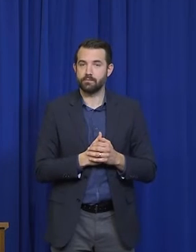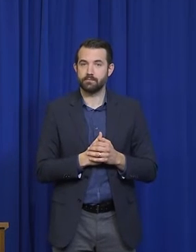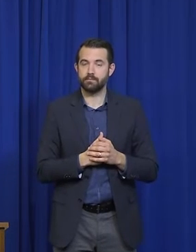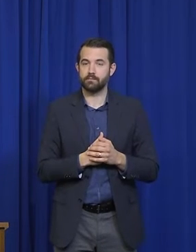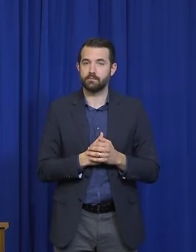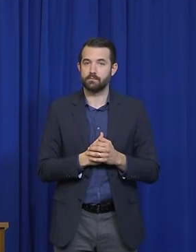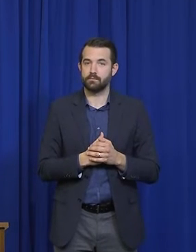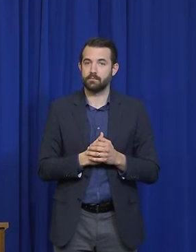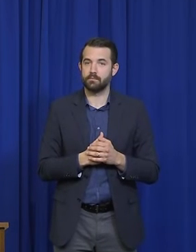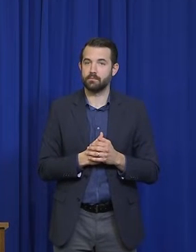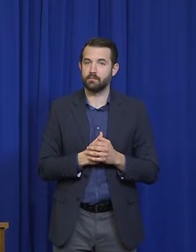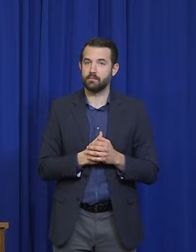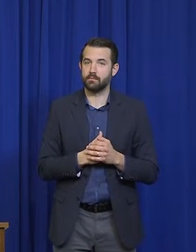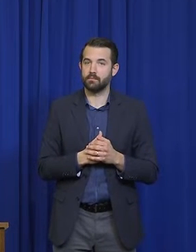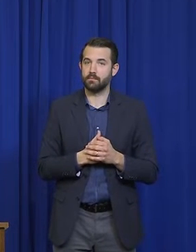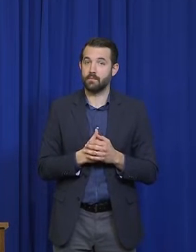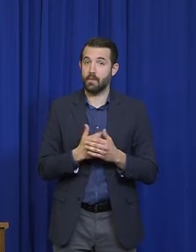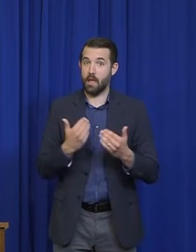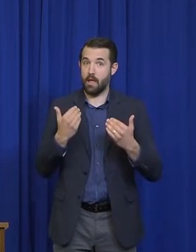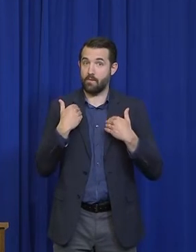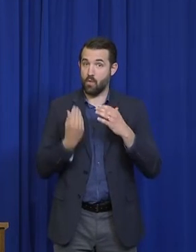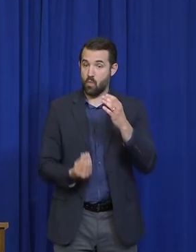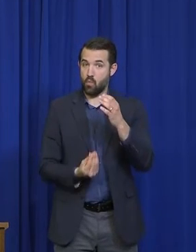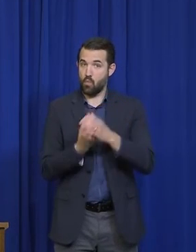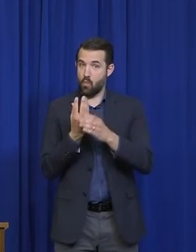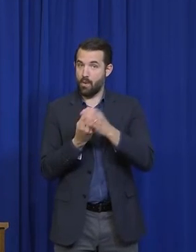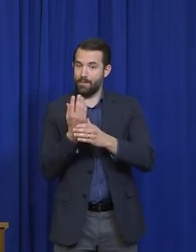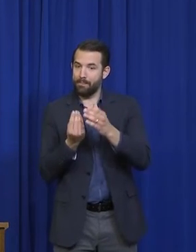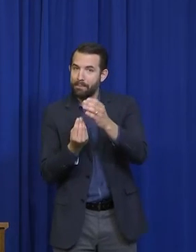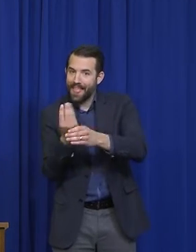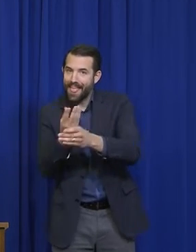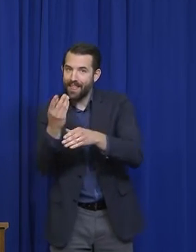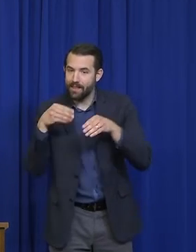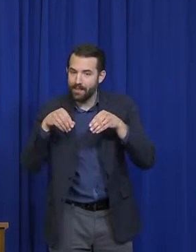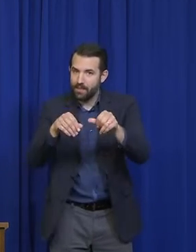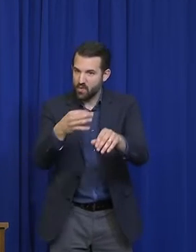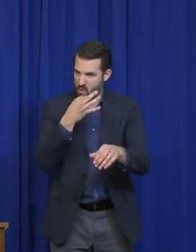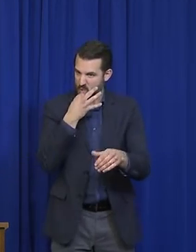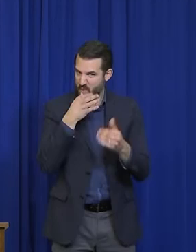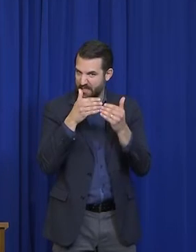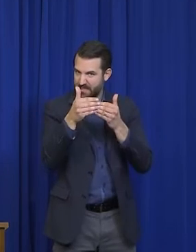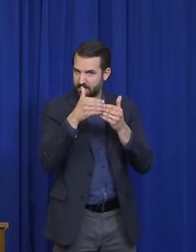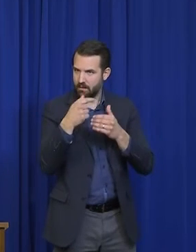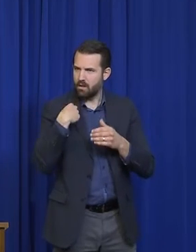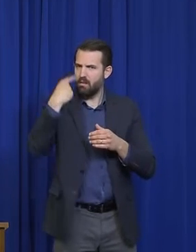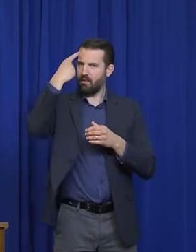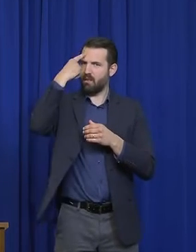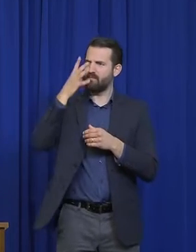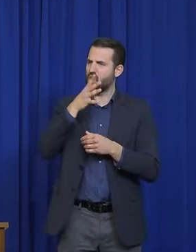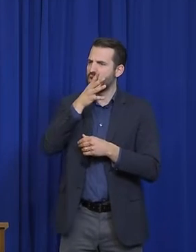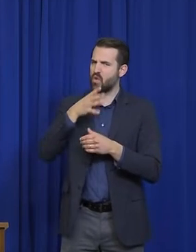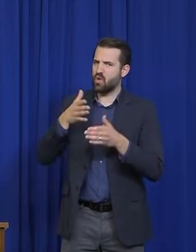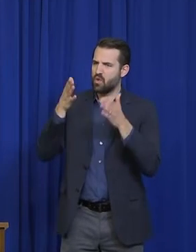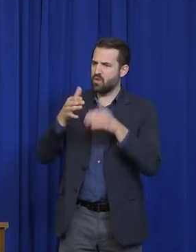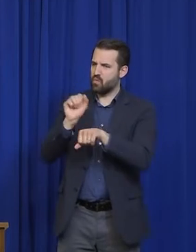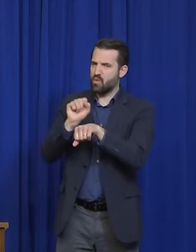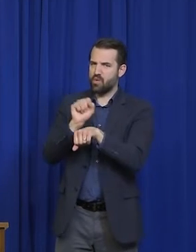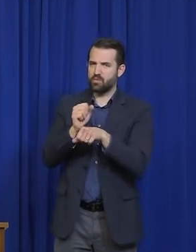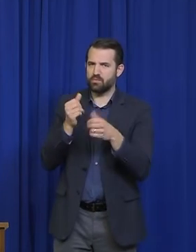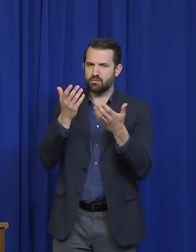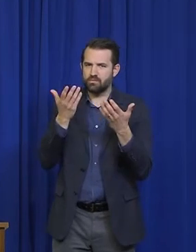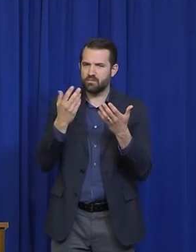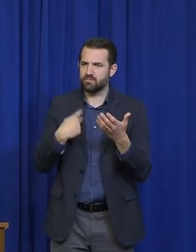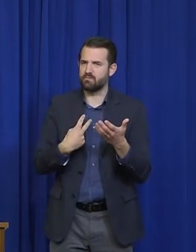we've got the growing season getting started in Maine, and I'm wondering, we've had some reports of farm workers who are stuck in other states or kind of in visa processing